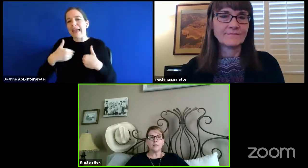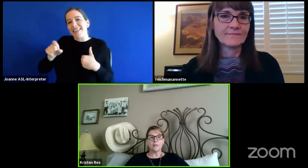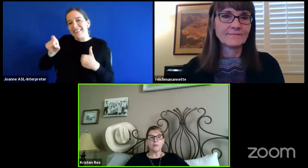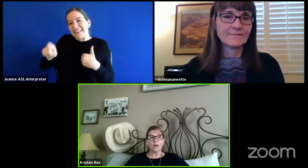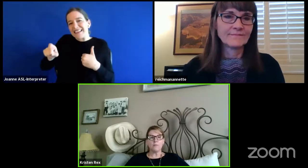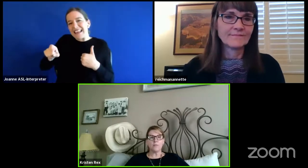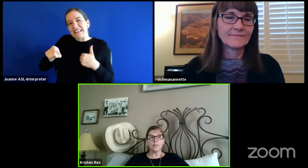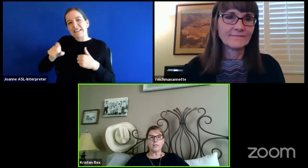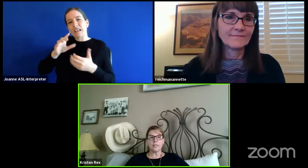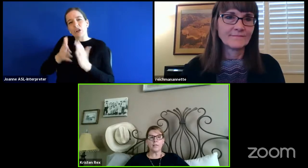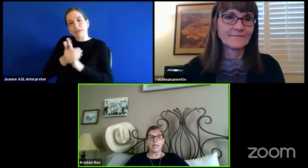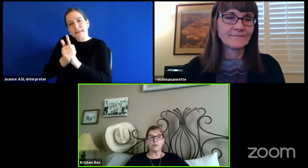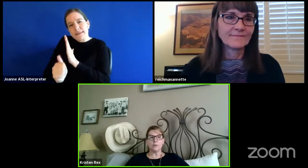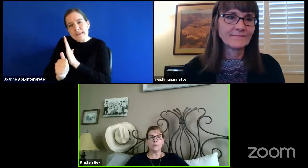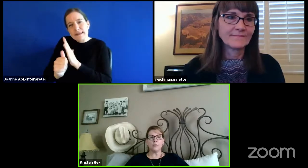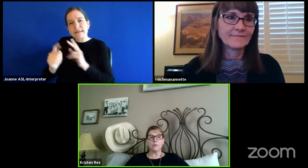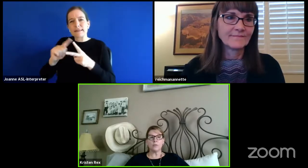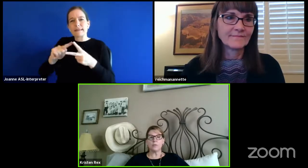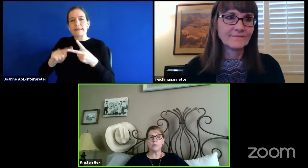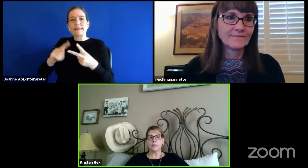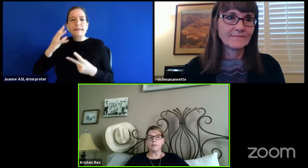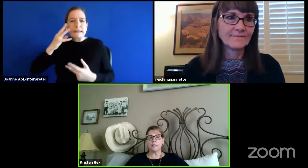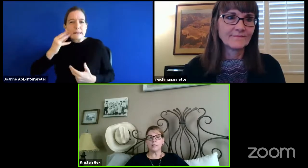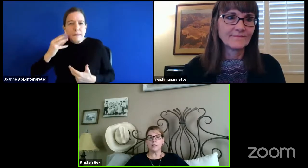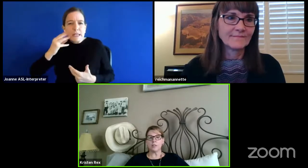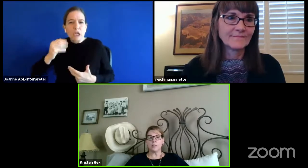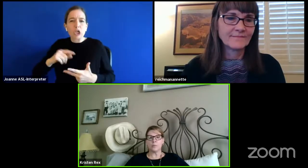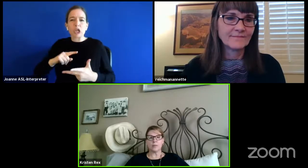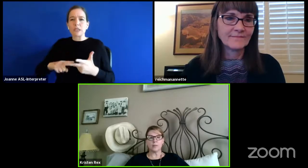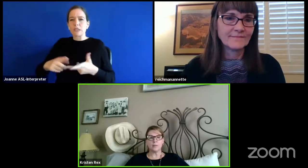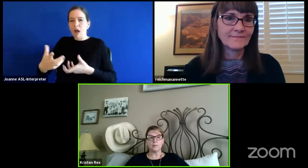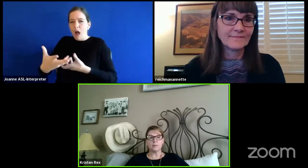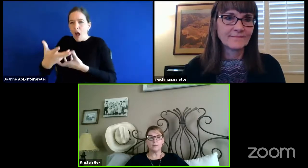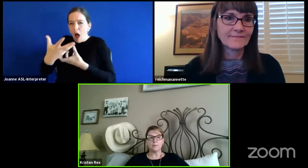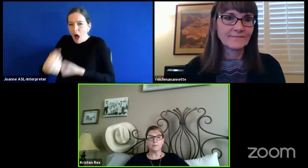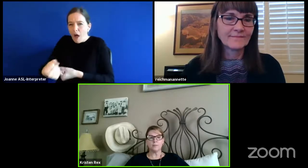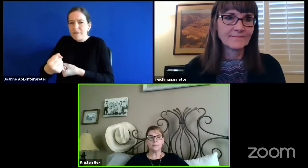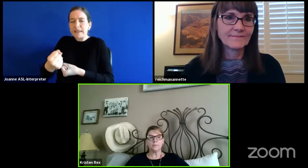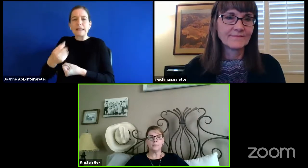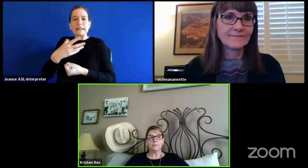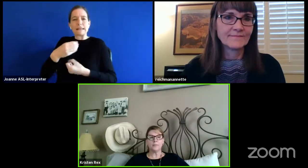confidence, and attributes during this selection process.